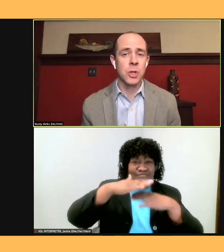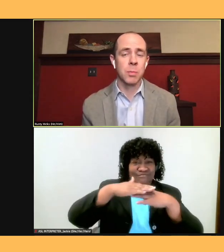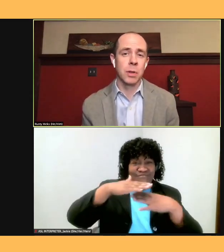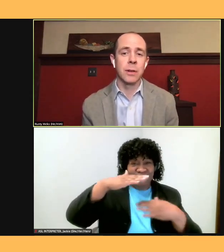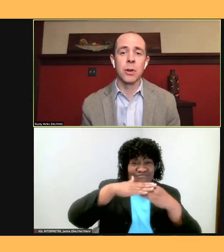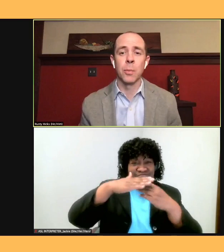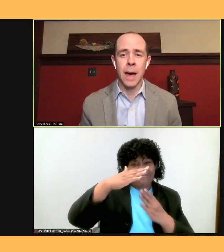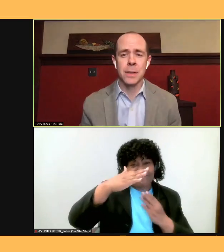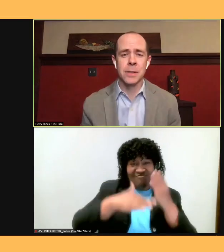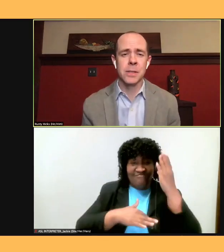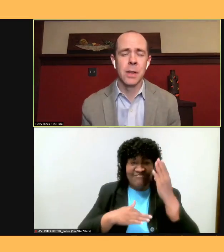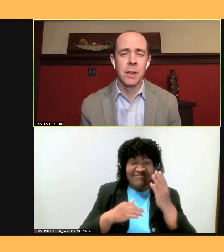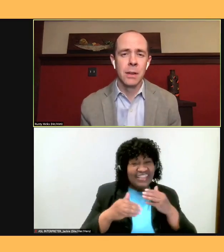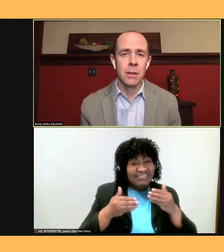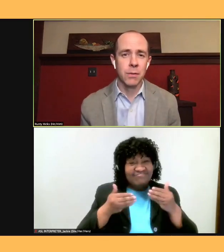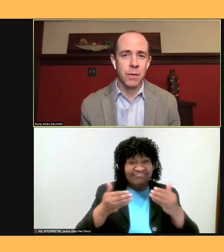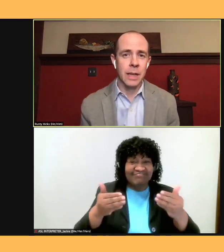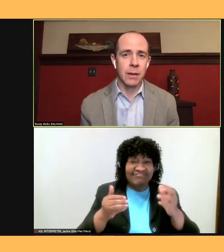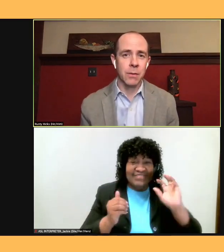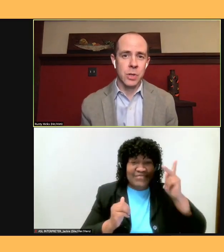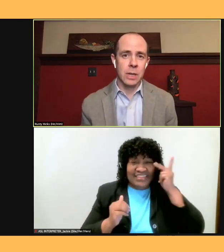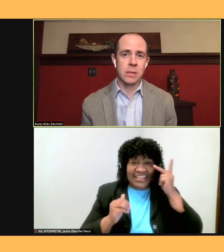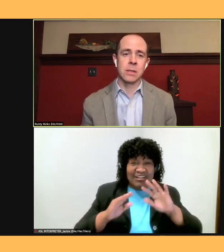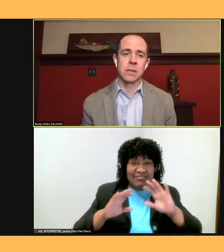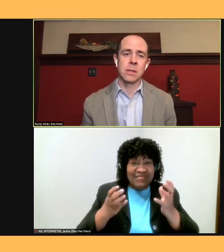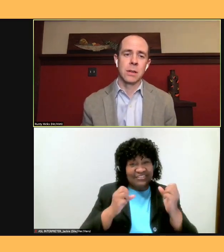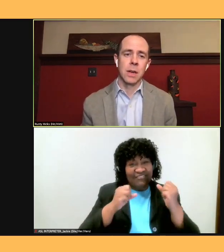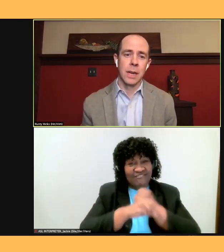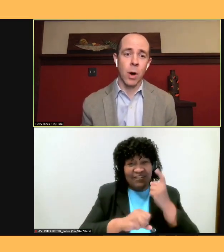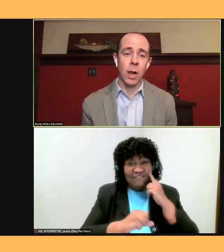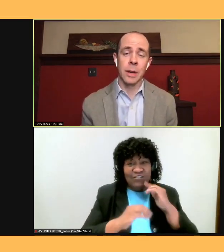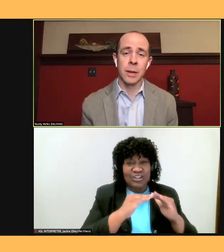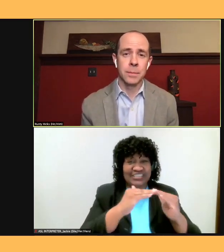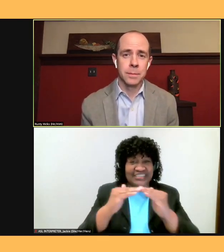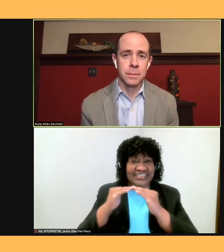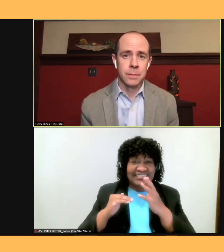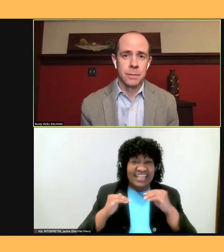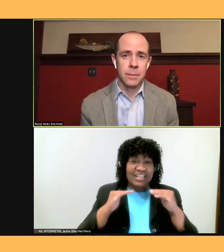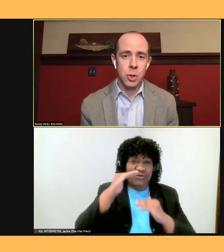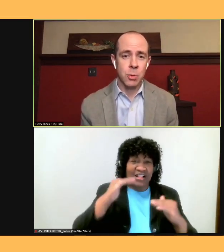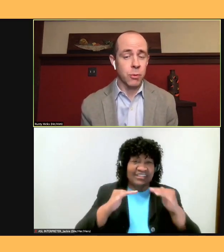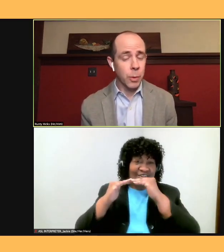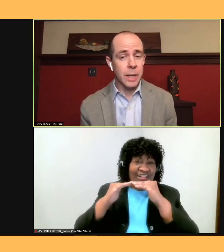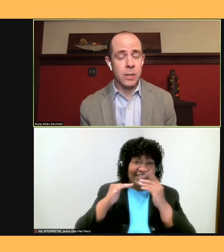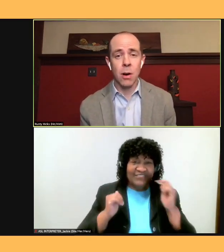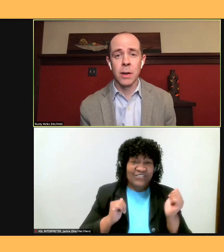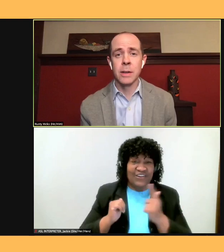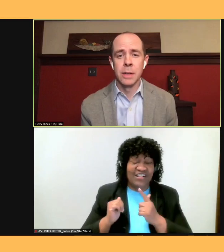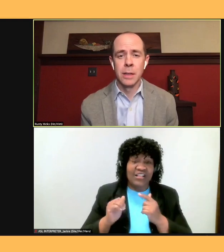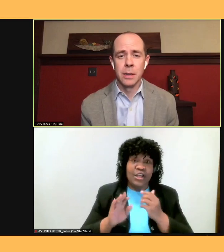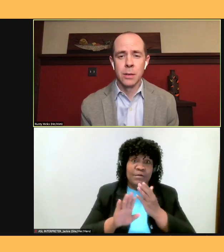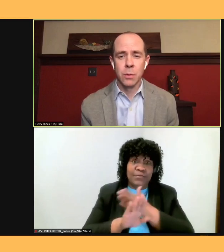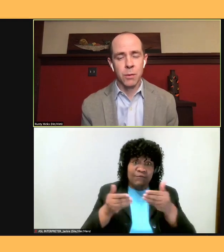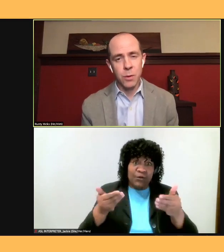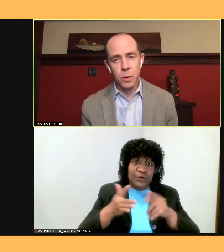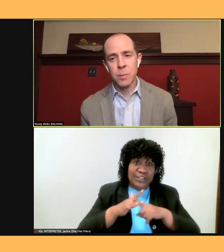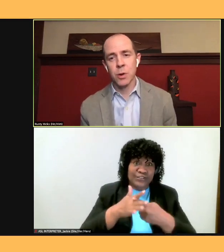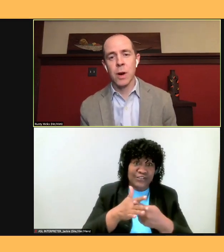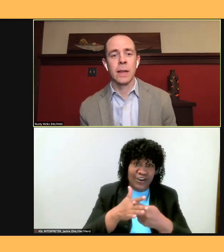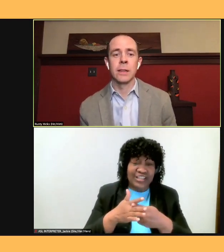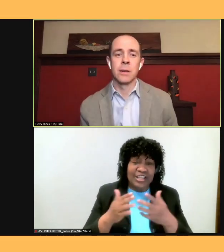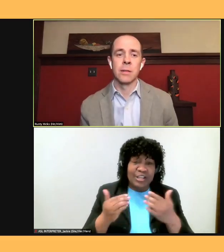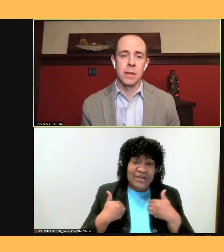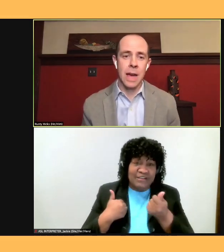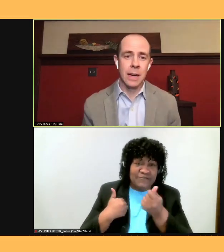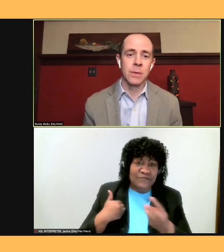paths in fighting for justice and equality. So before we get started, we have a few Democratic leaders and